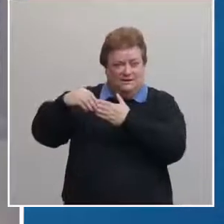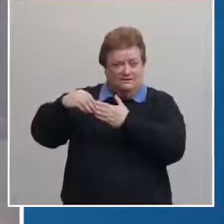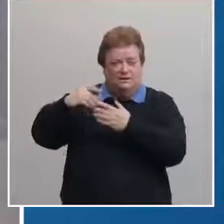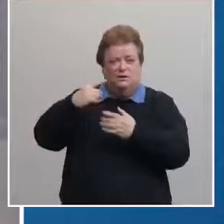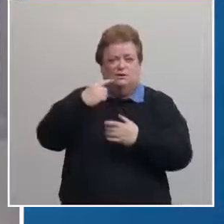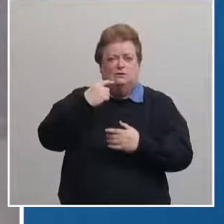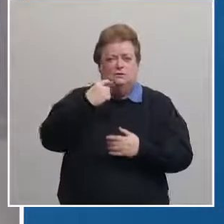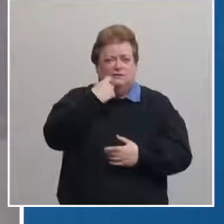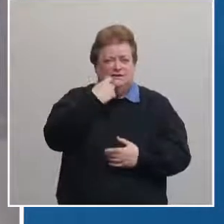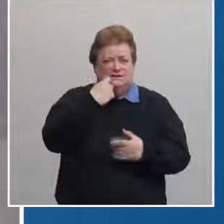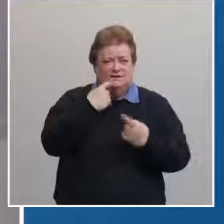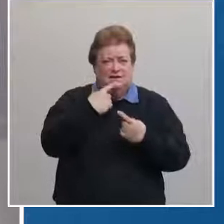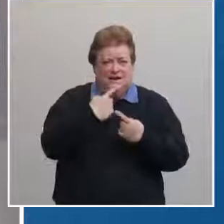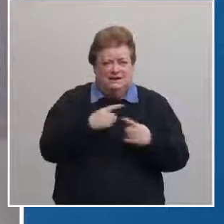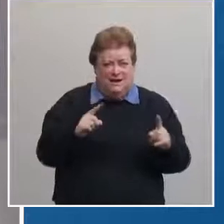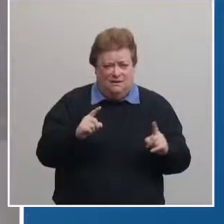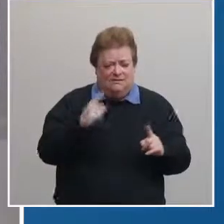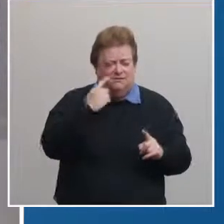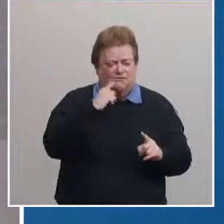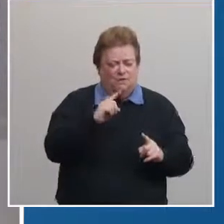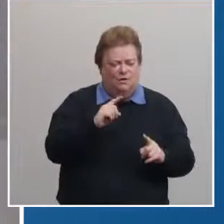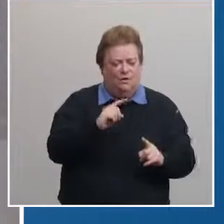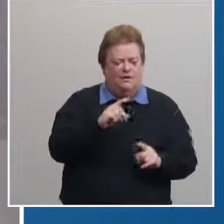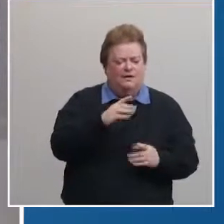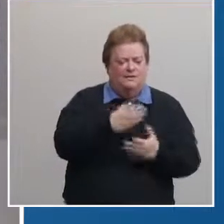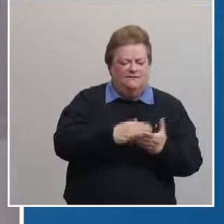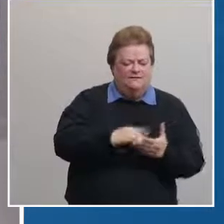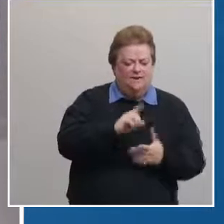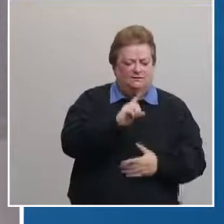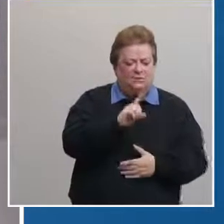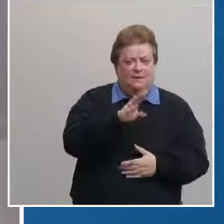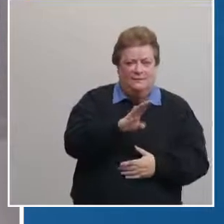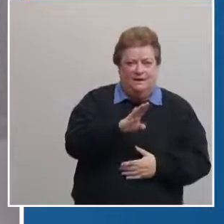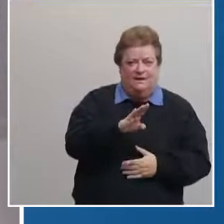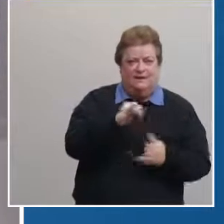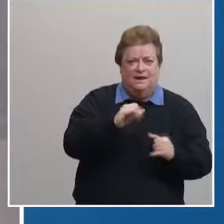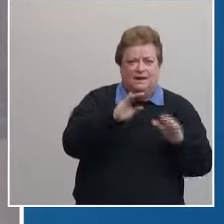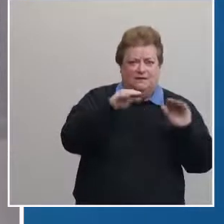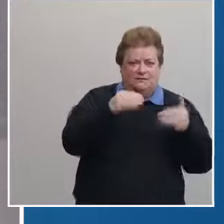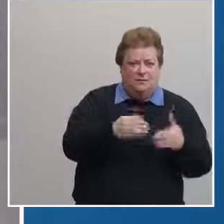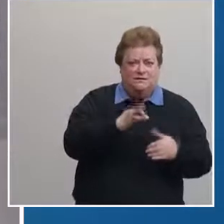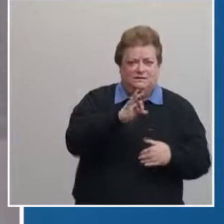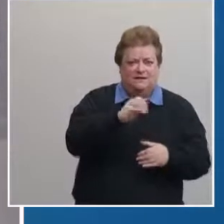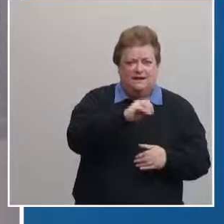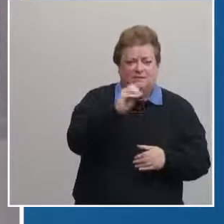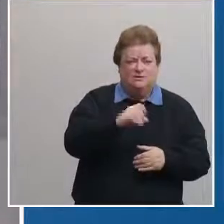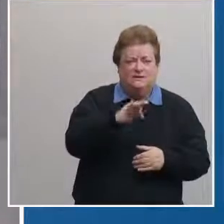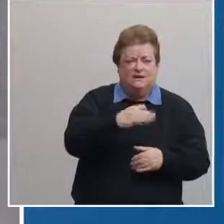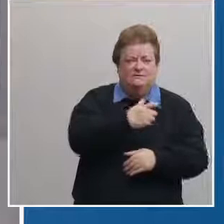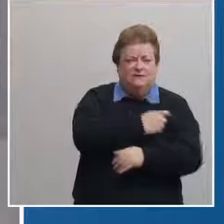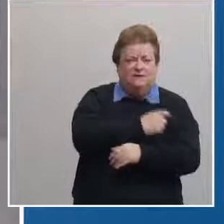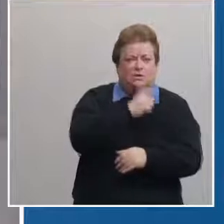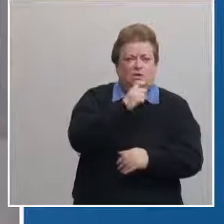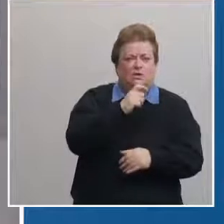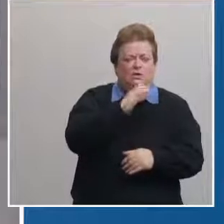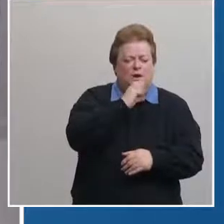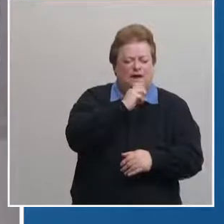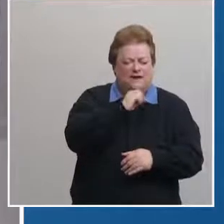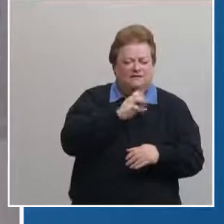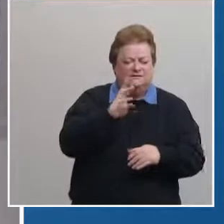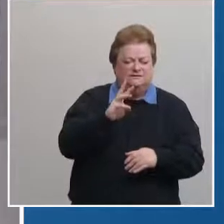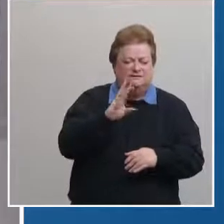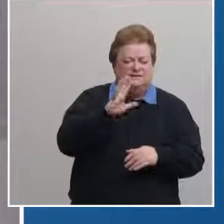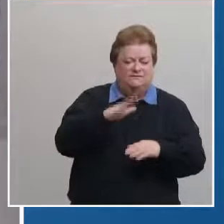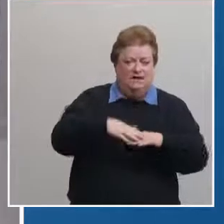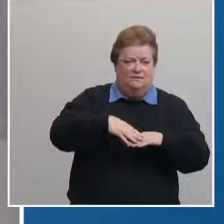announced as you've heard a directive for phase 1b which is to focus 90 percent of the vaccination on people who are 65